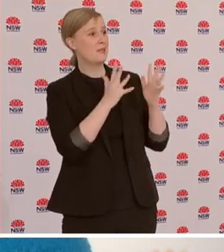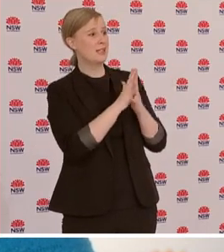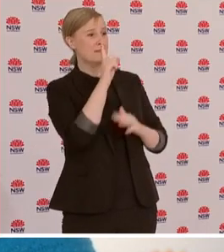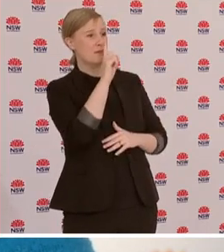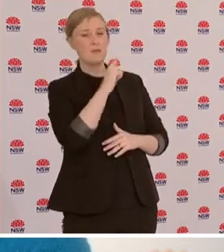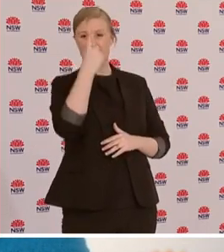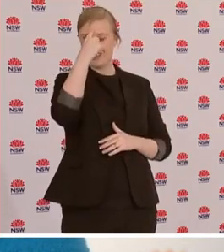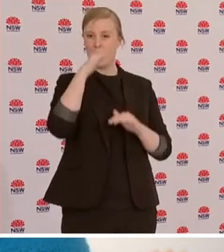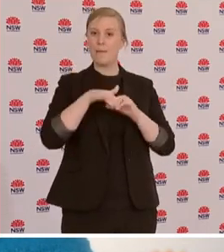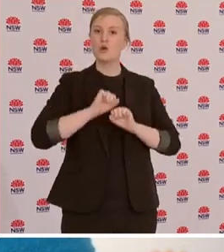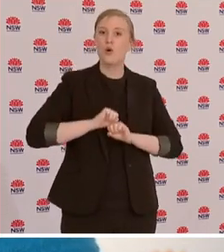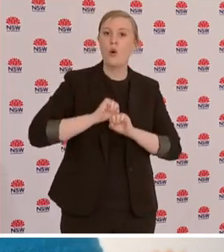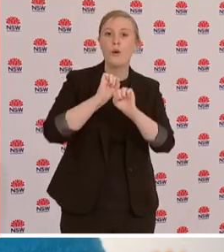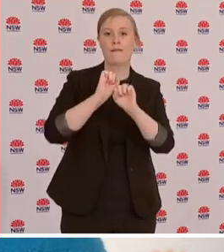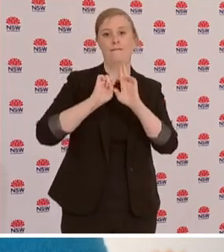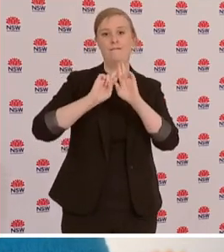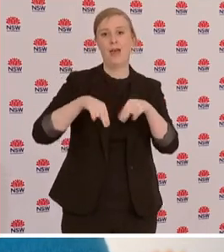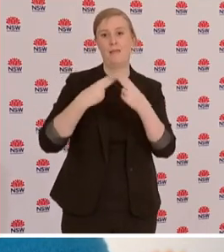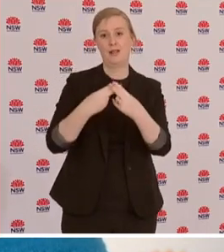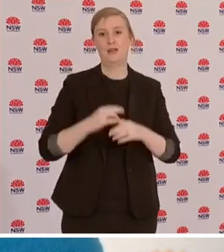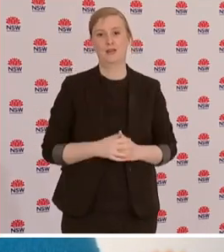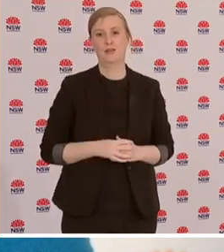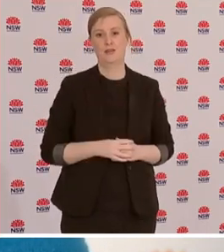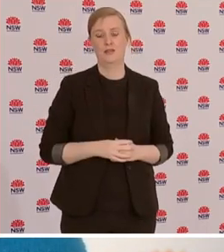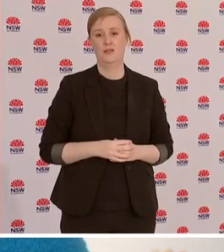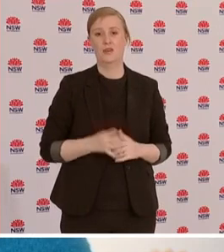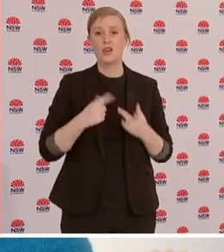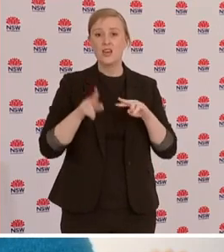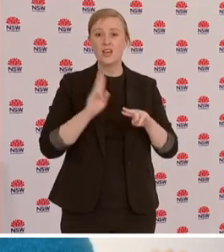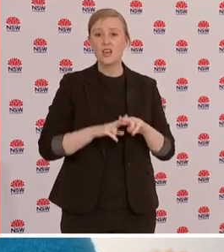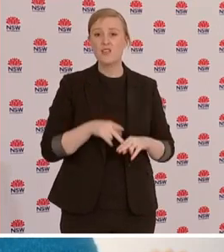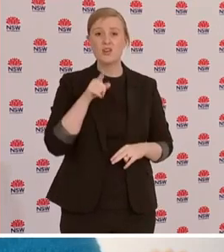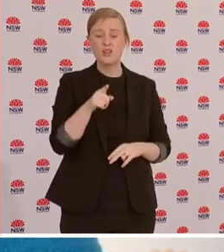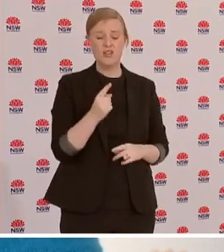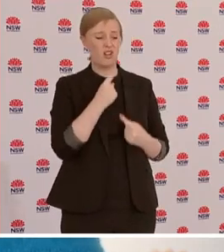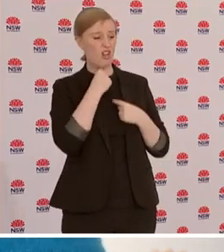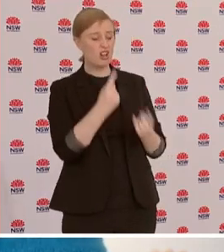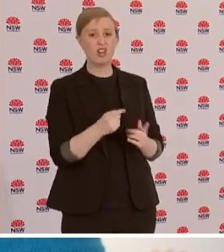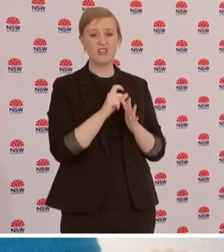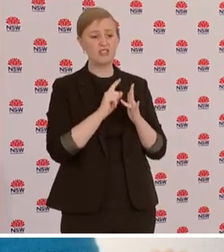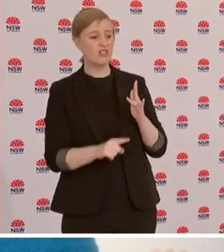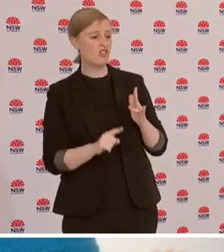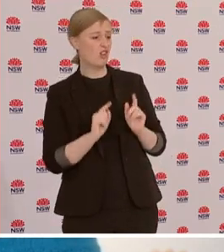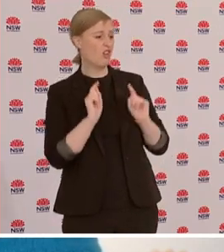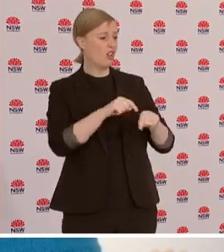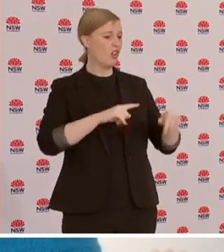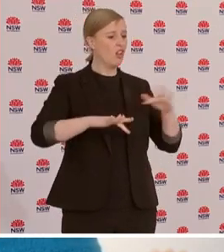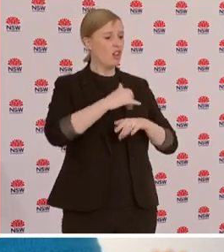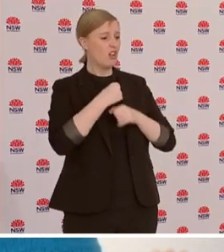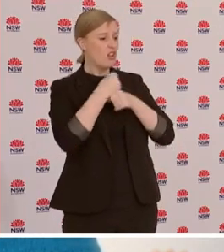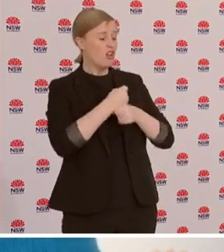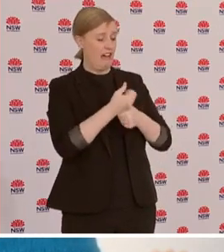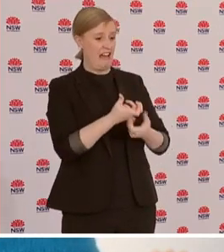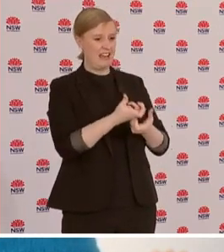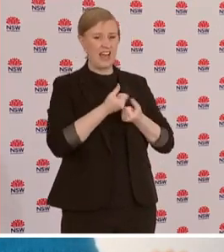if because of your irresponsible and destructive actions you gave the disease to your loved ones and they suffered and